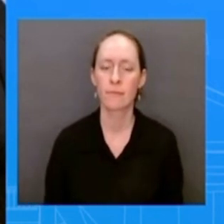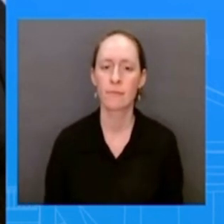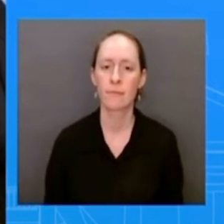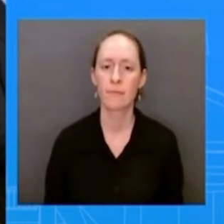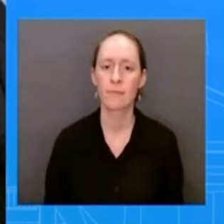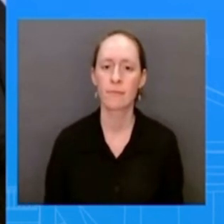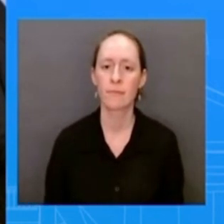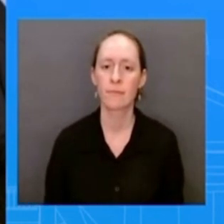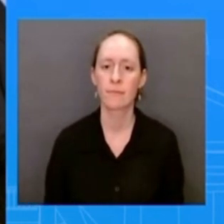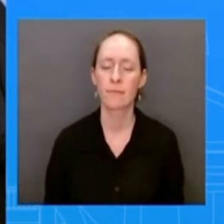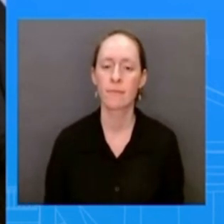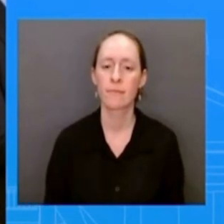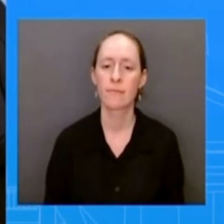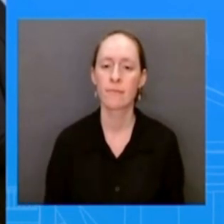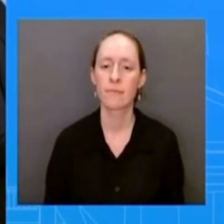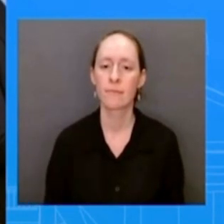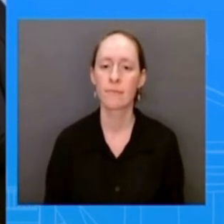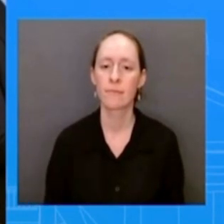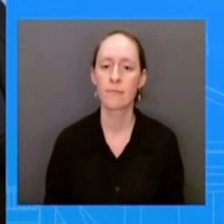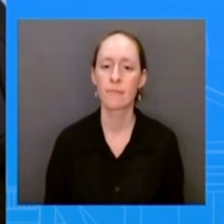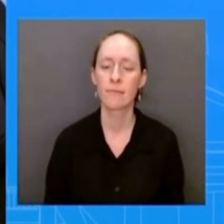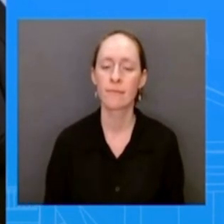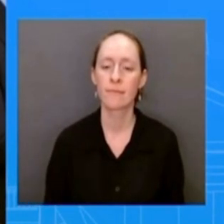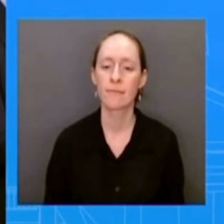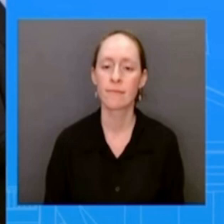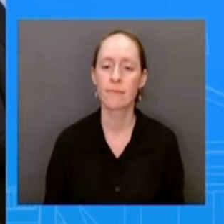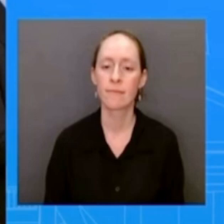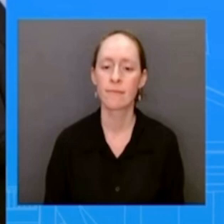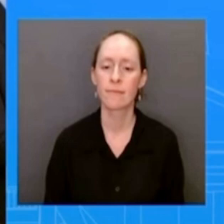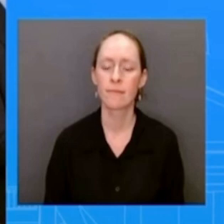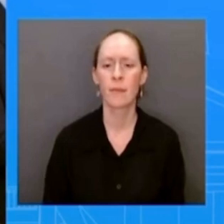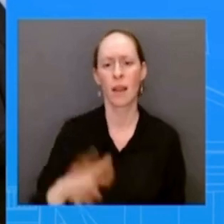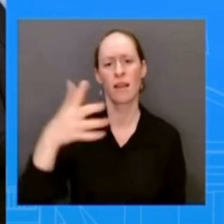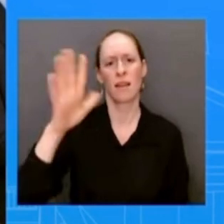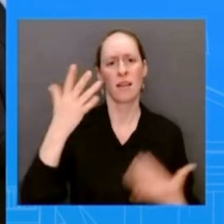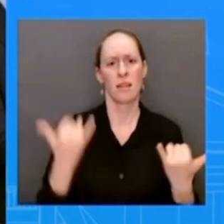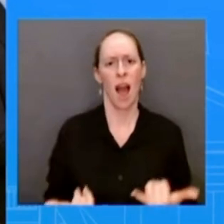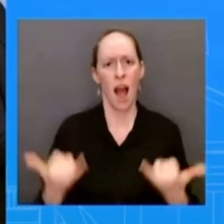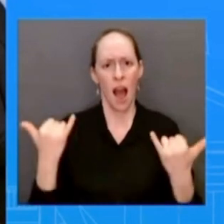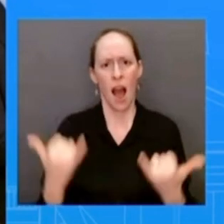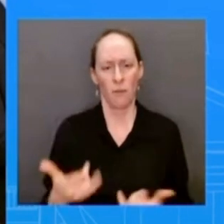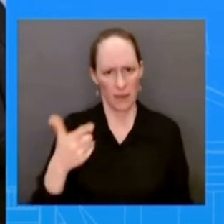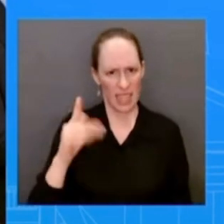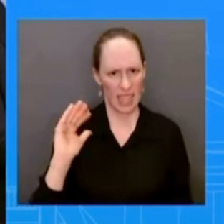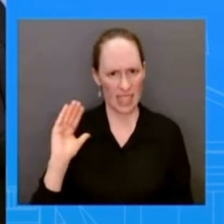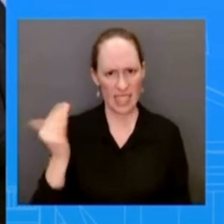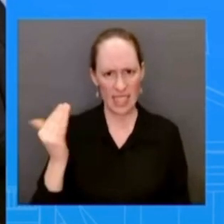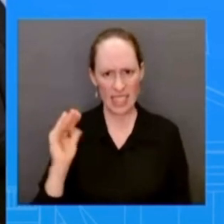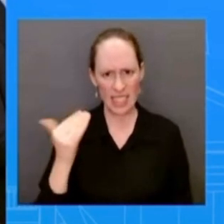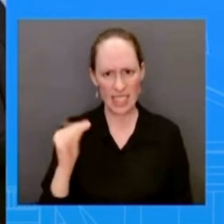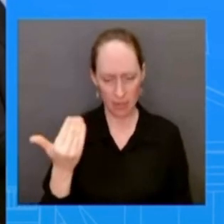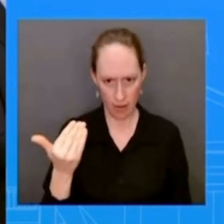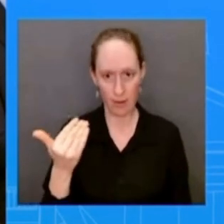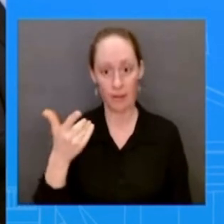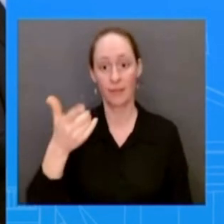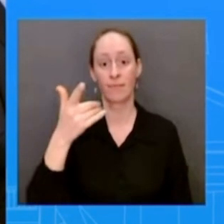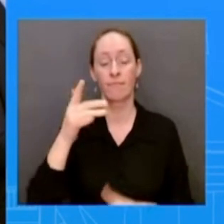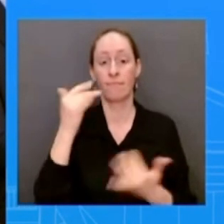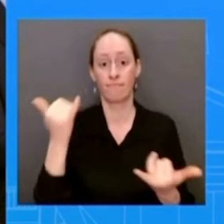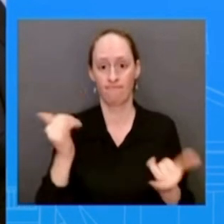again is one of a lot of policies that are currently under consideration as title 42 restrictions are going to